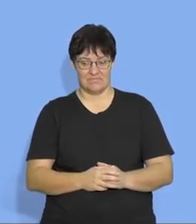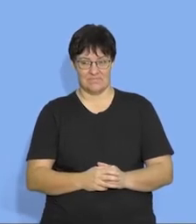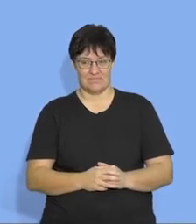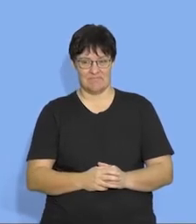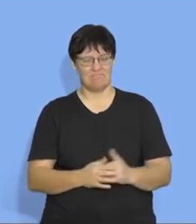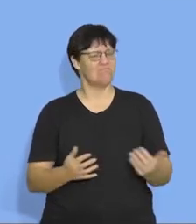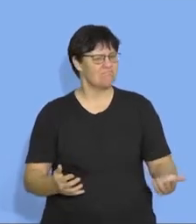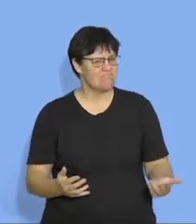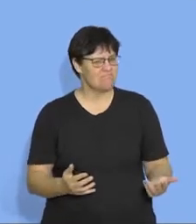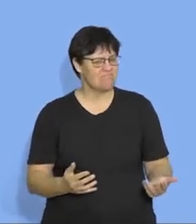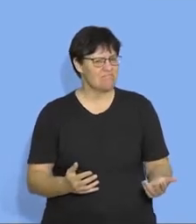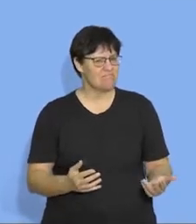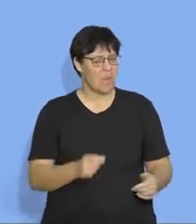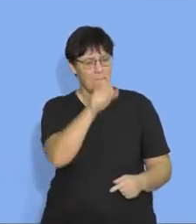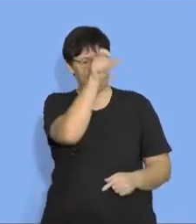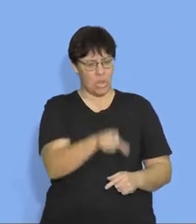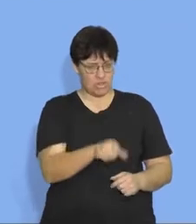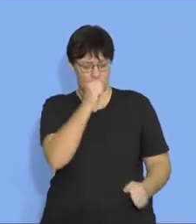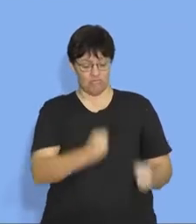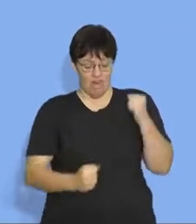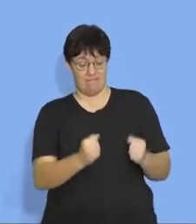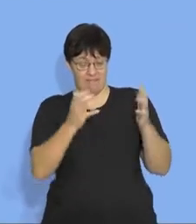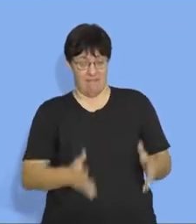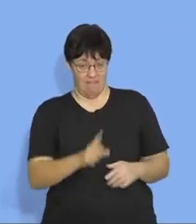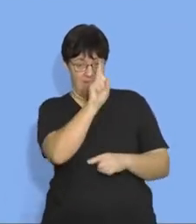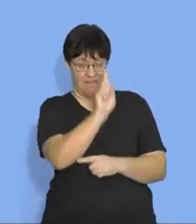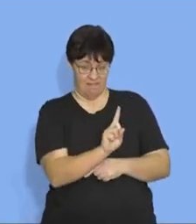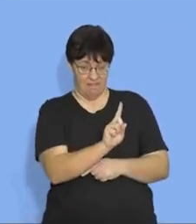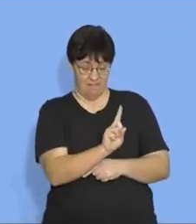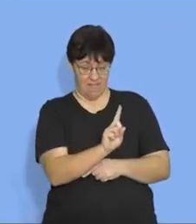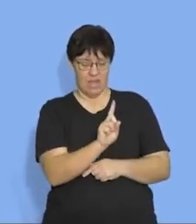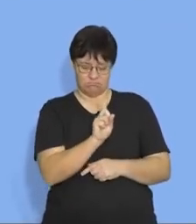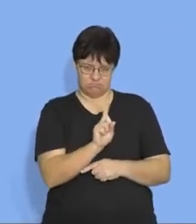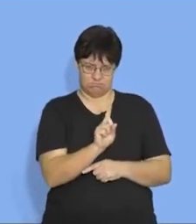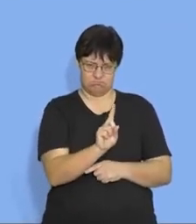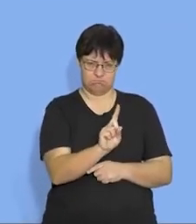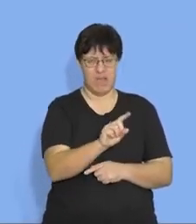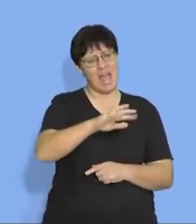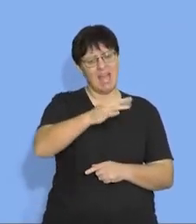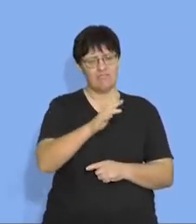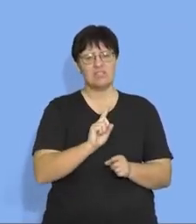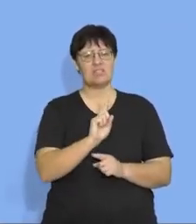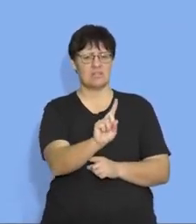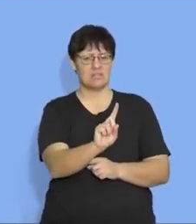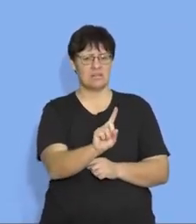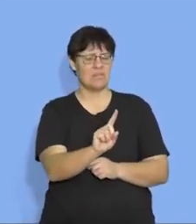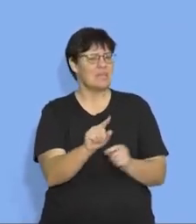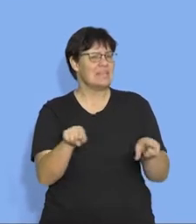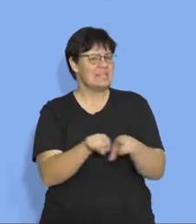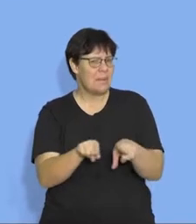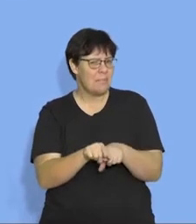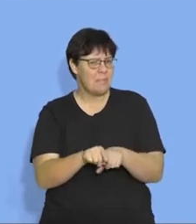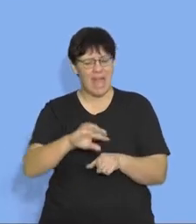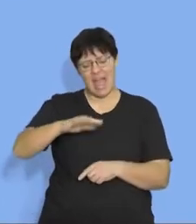Can a runner have an average speed and yet an average velocity